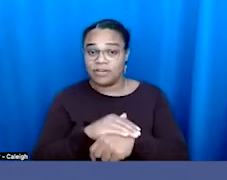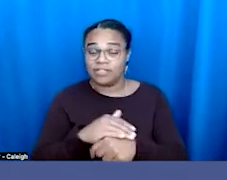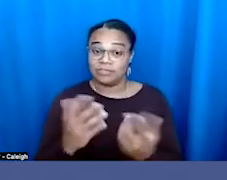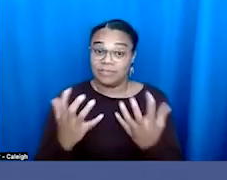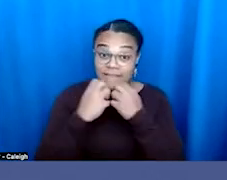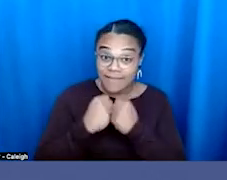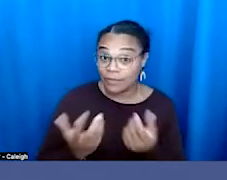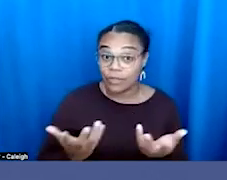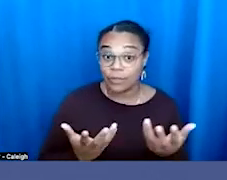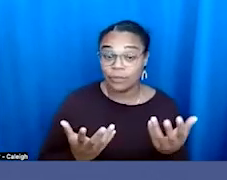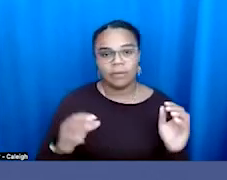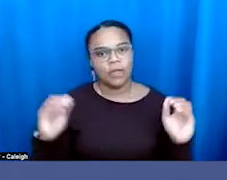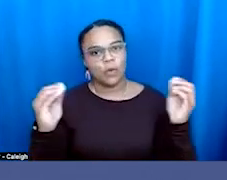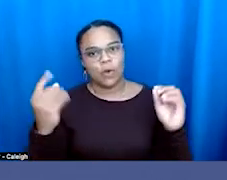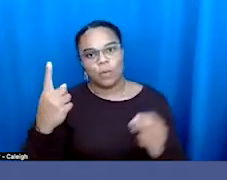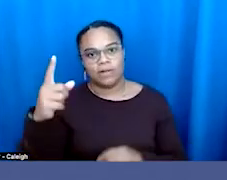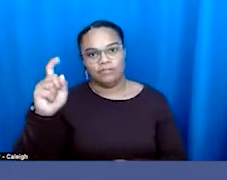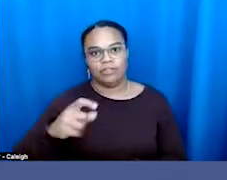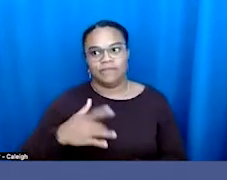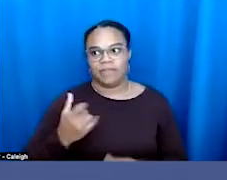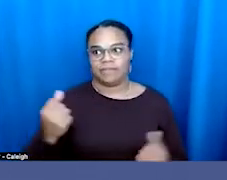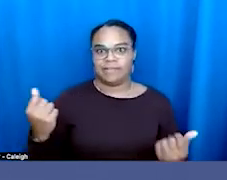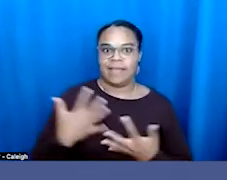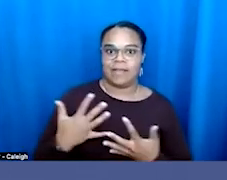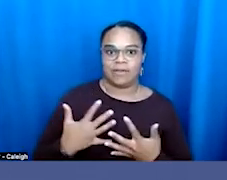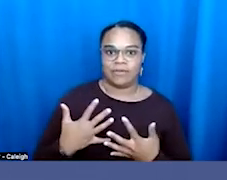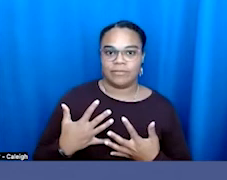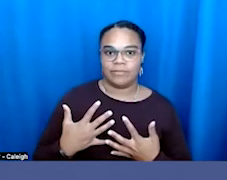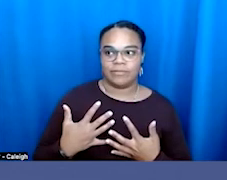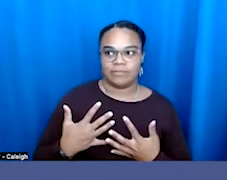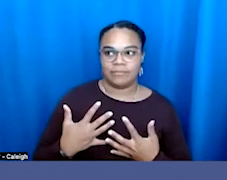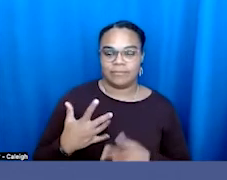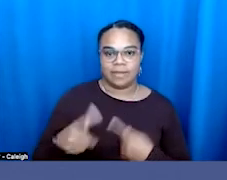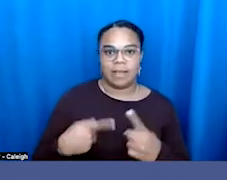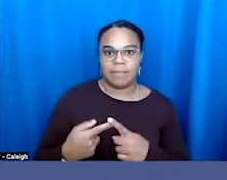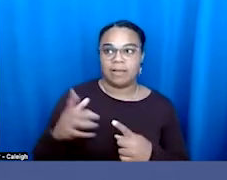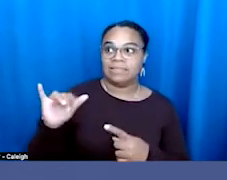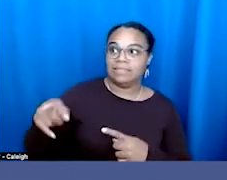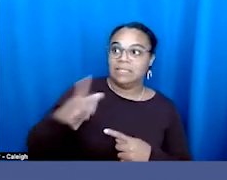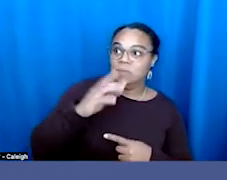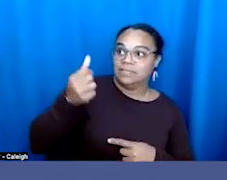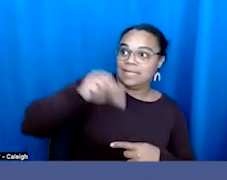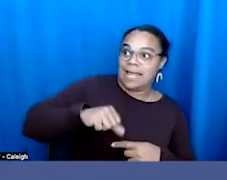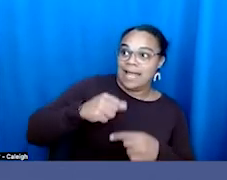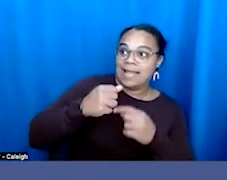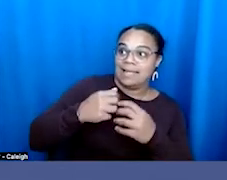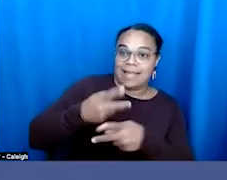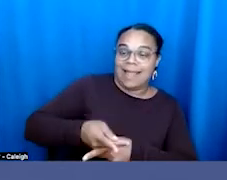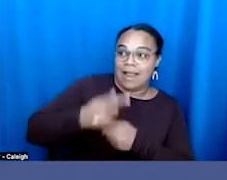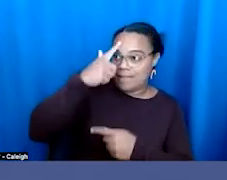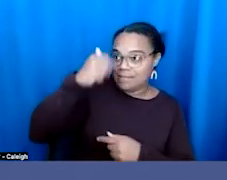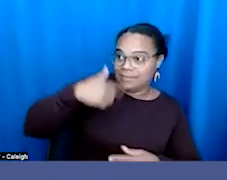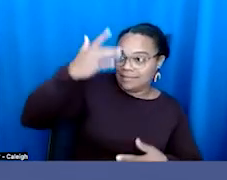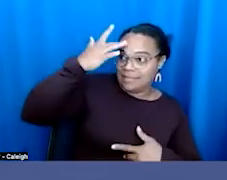is that no one should have to be scared just because they're scared of being denied care just because they're sick. When you get to that